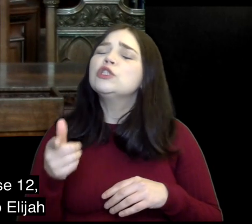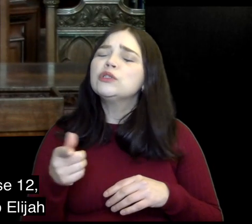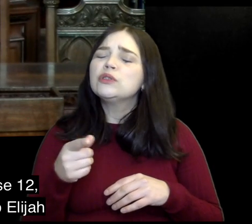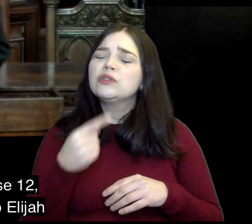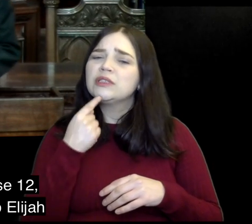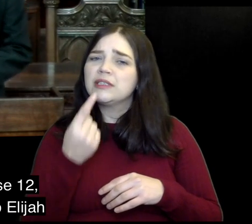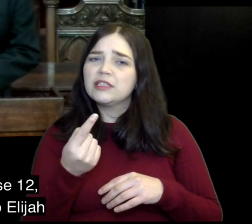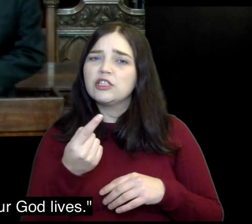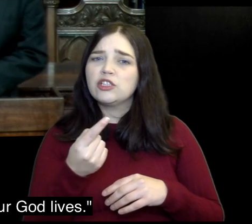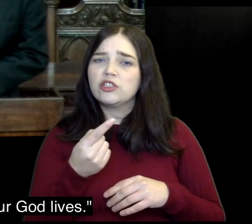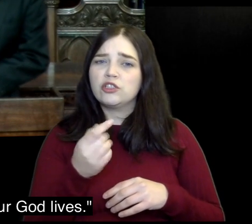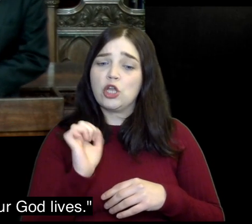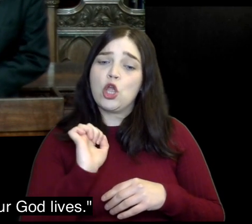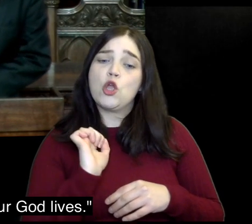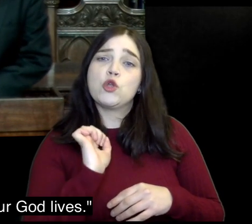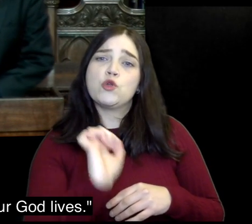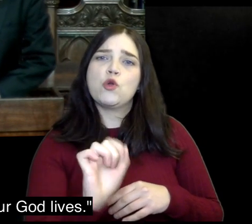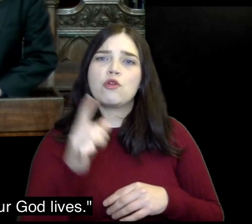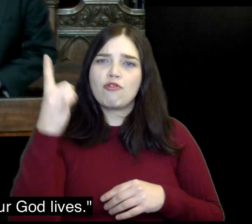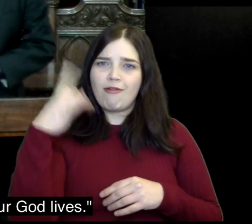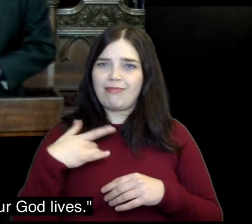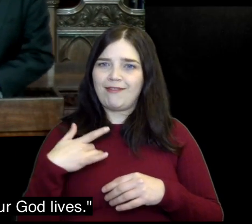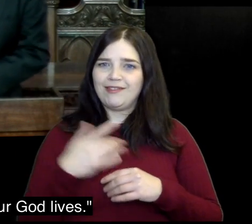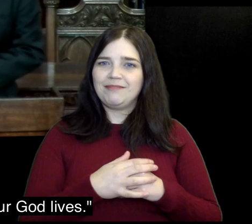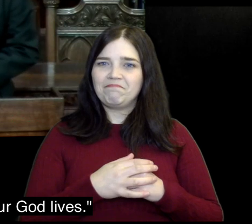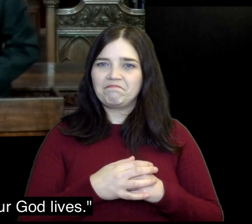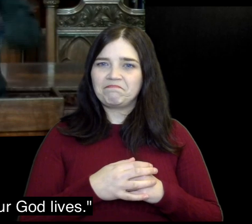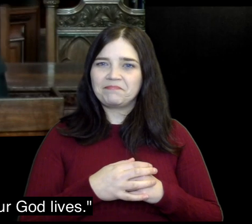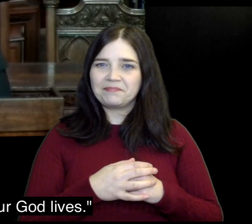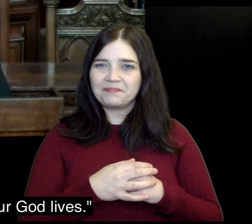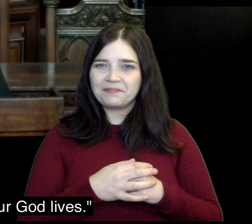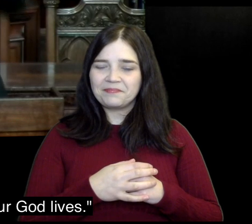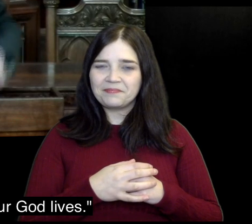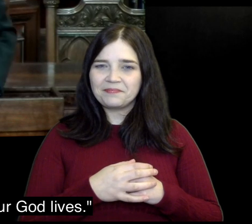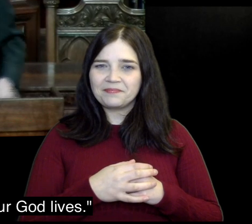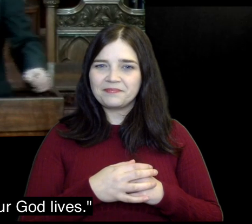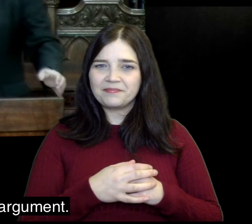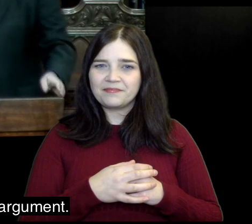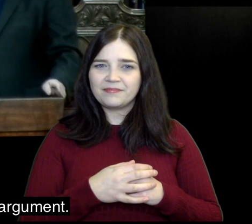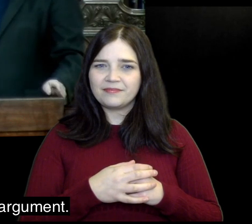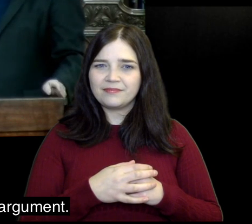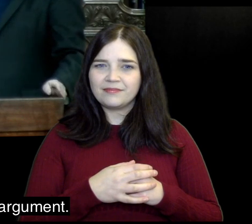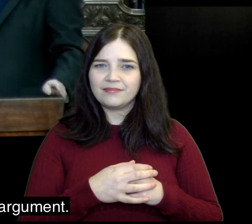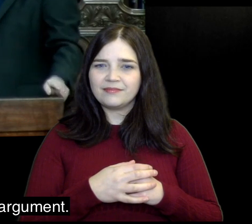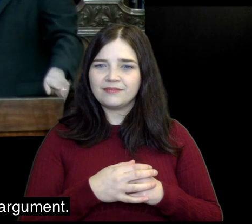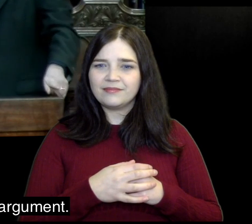in verse 12 what she says she says to Elijah as surely as the Lord your God lives